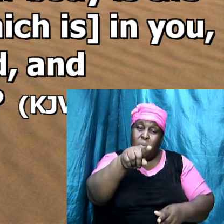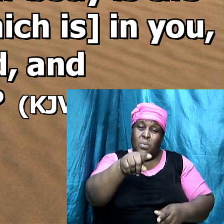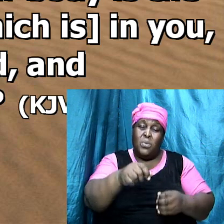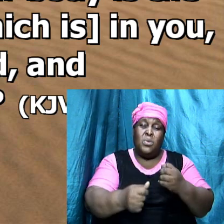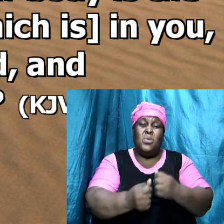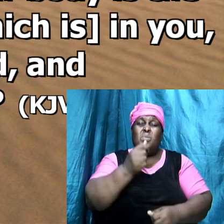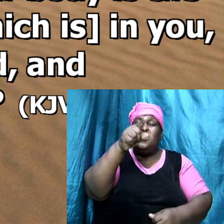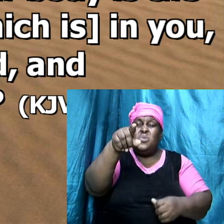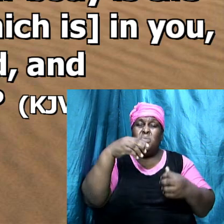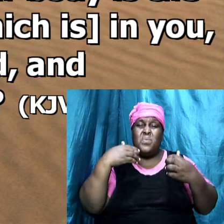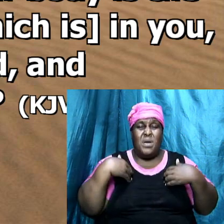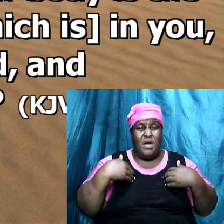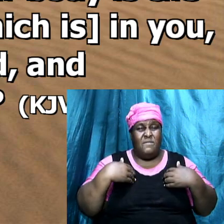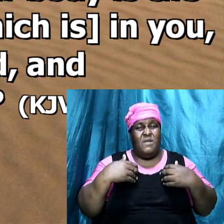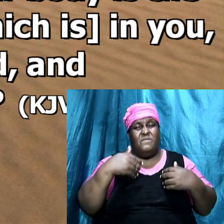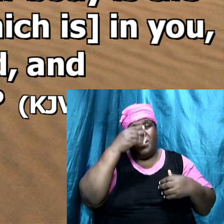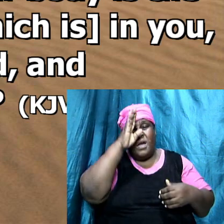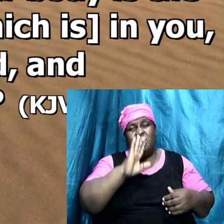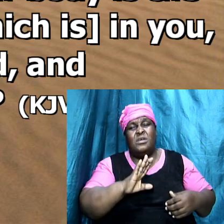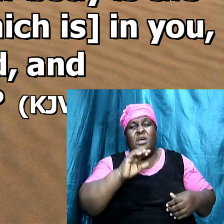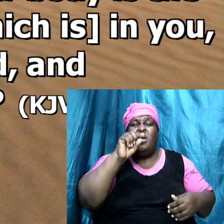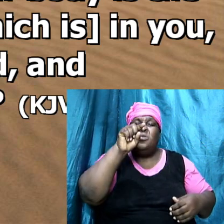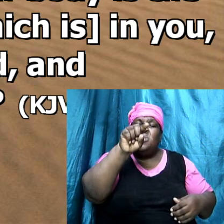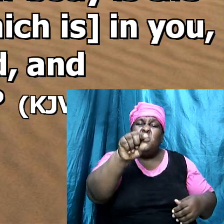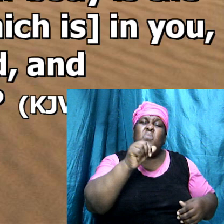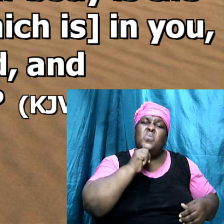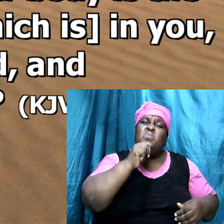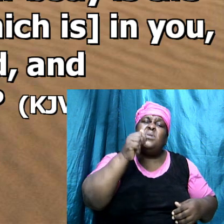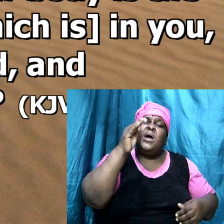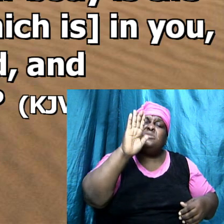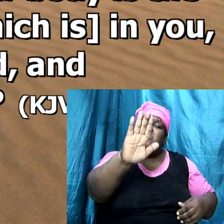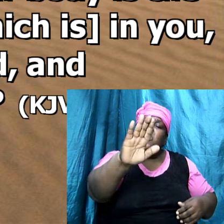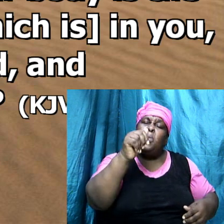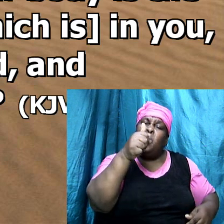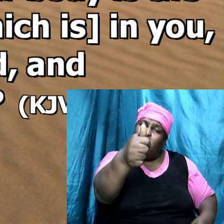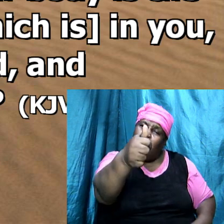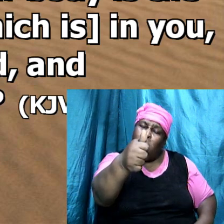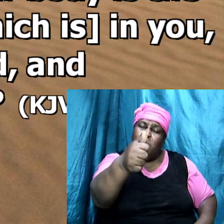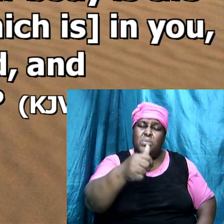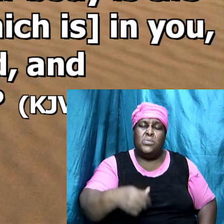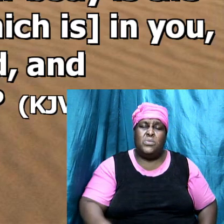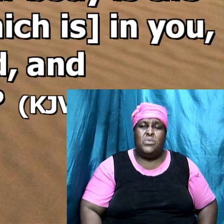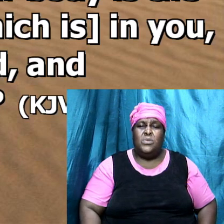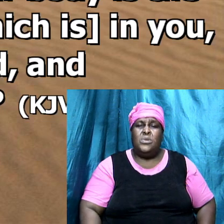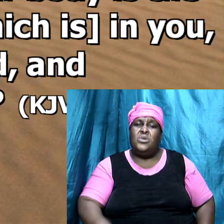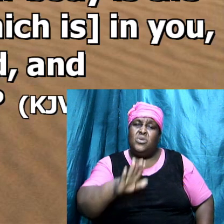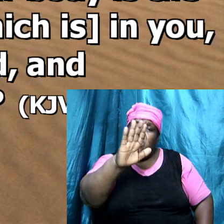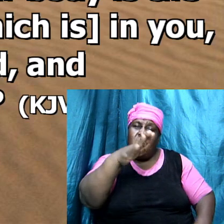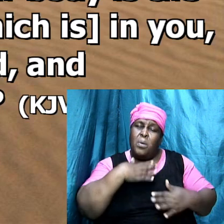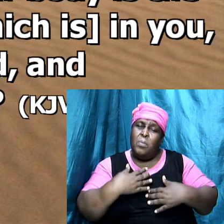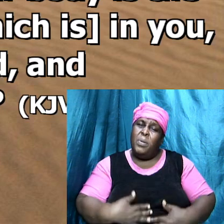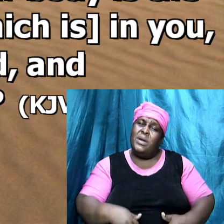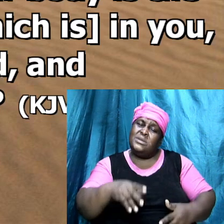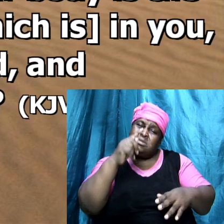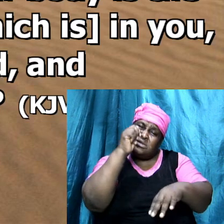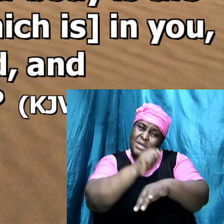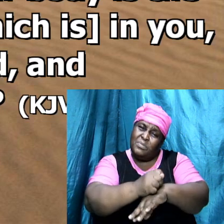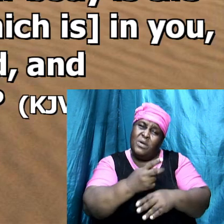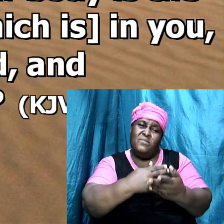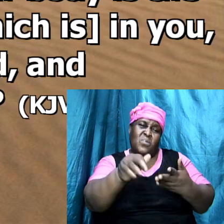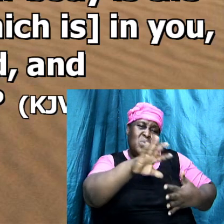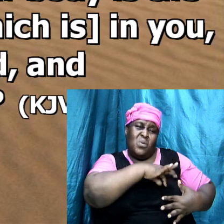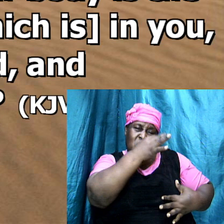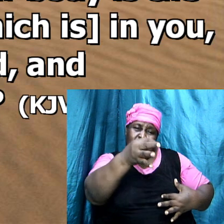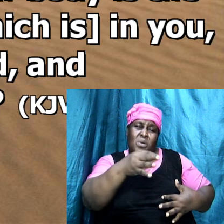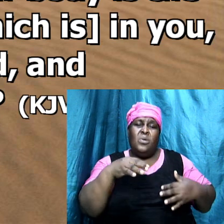he have of God, and he are not your own. And we mentioned the scripture some time ago, you know, your body is the temple of the Holy